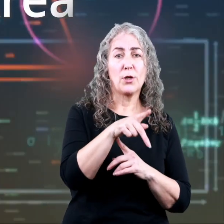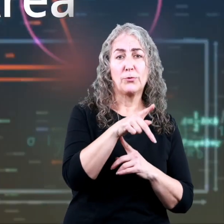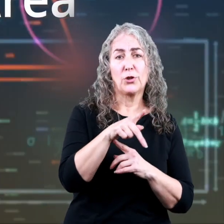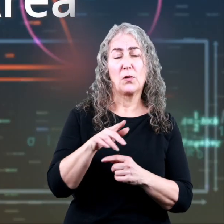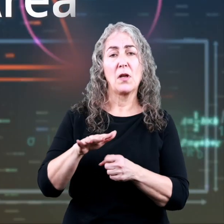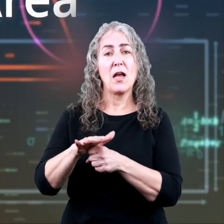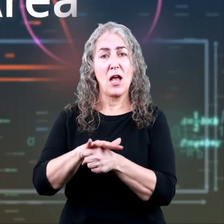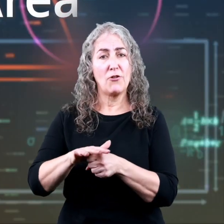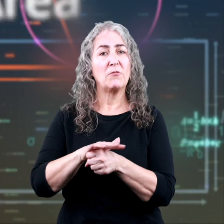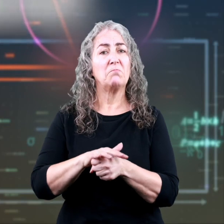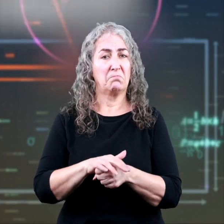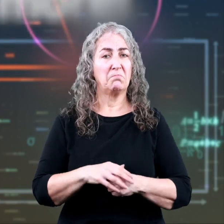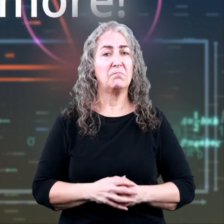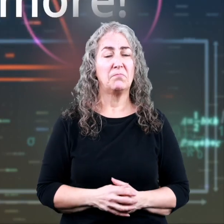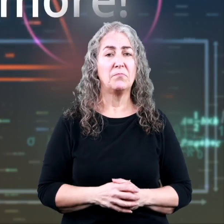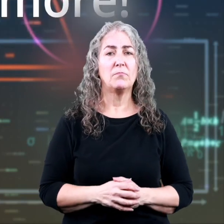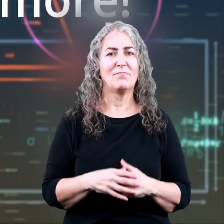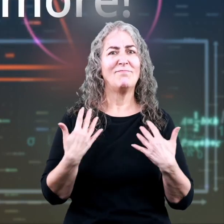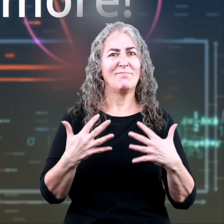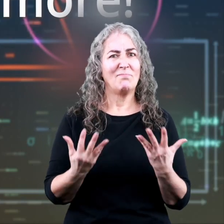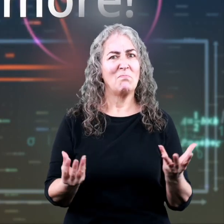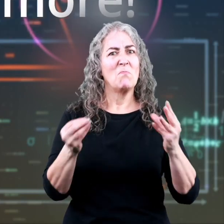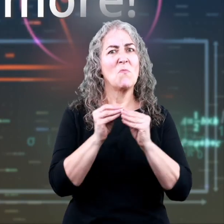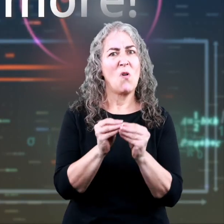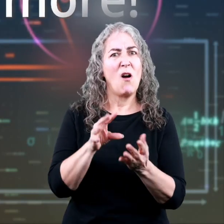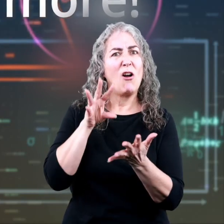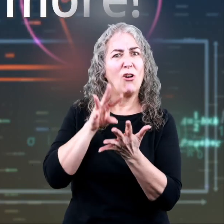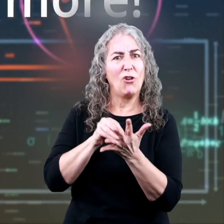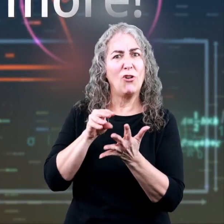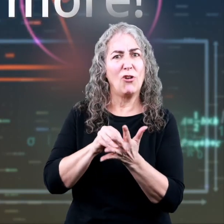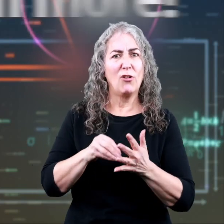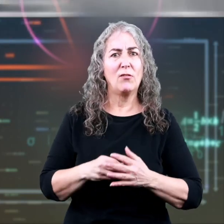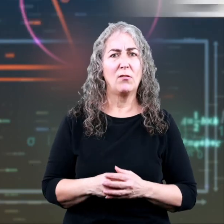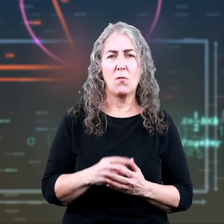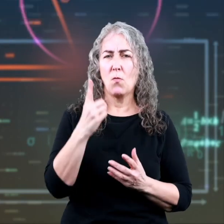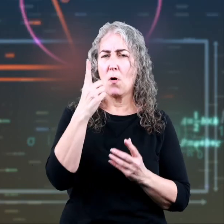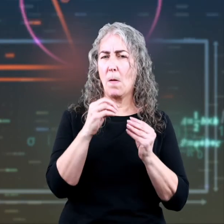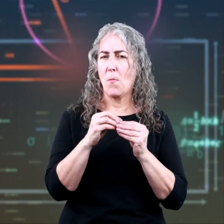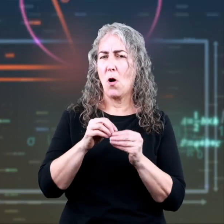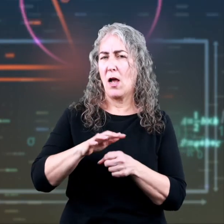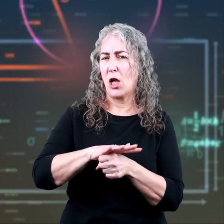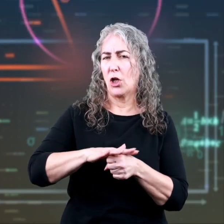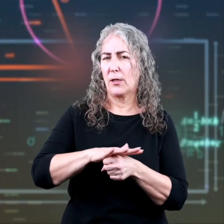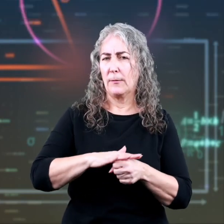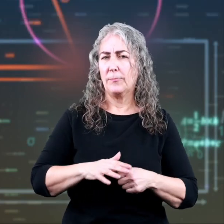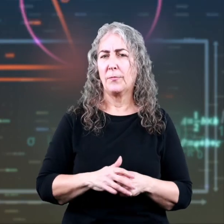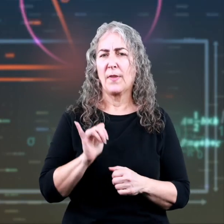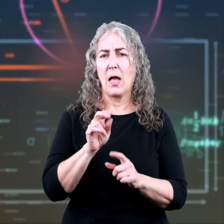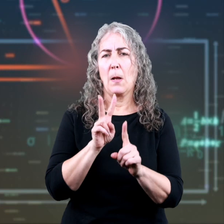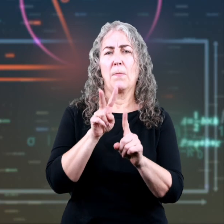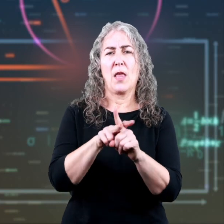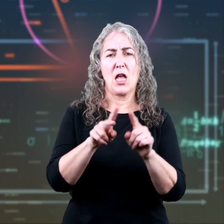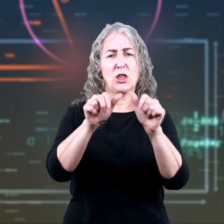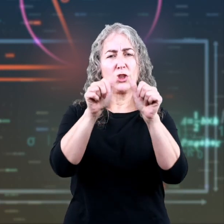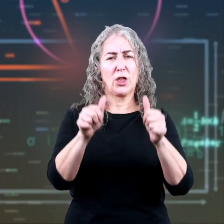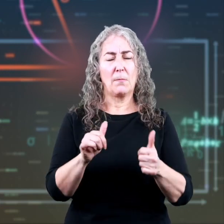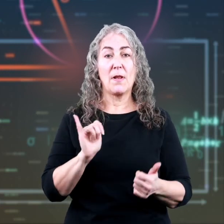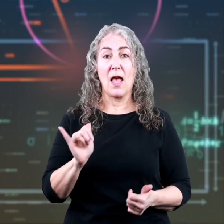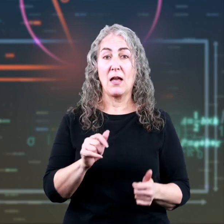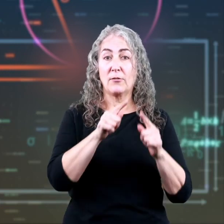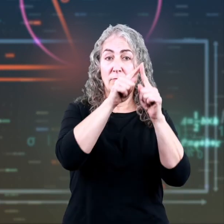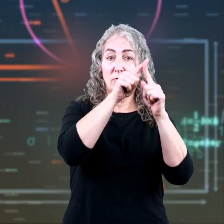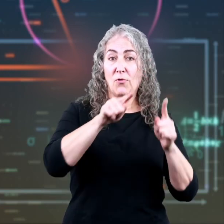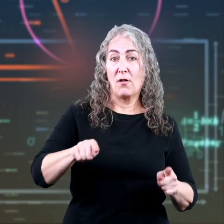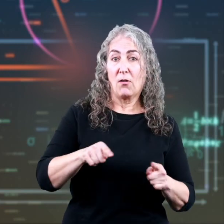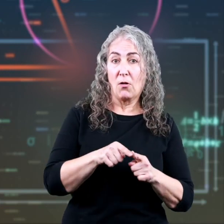perimeter and area. Of course, there's a lot more to learn. For more about area and how it applies to shapes